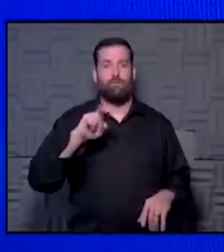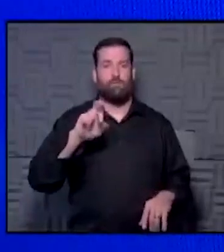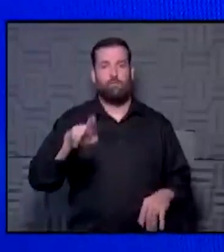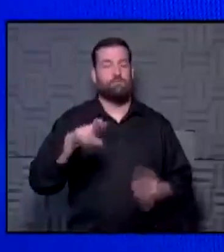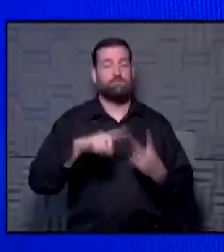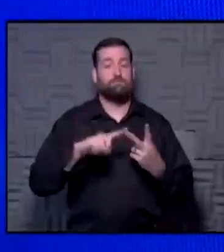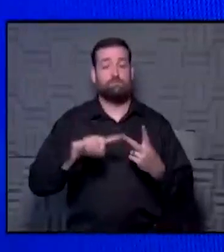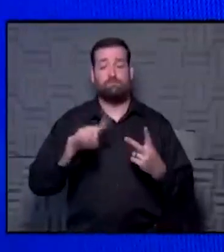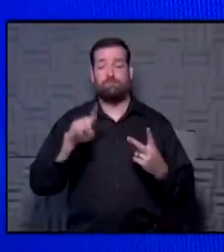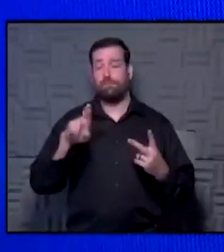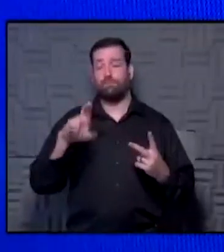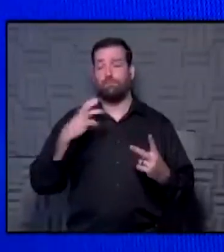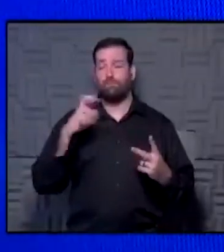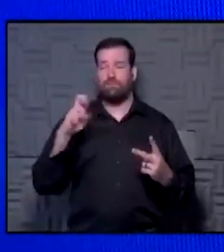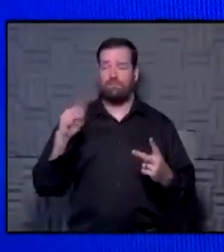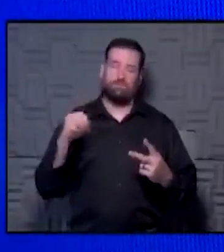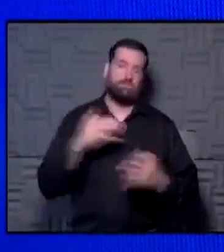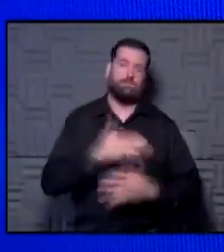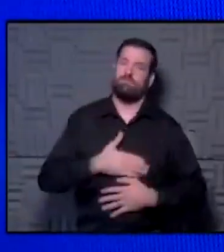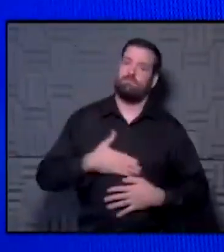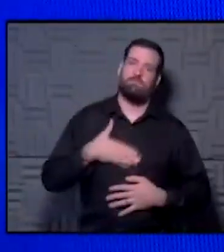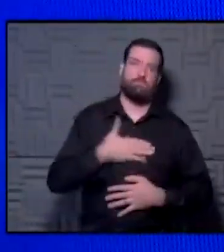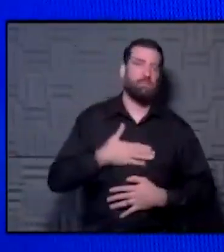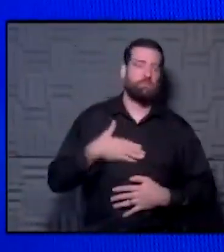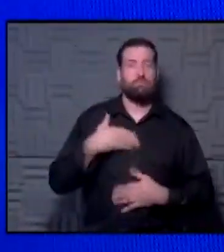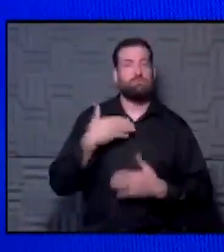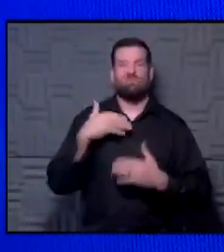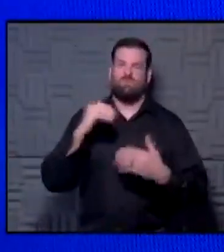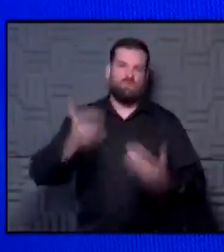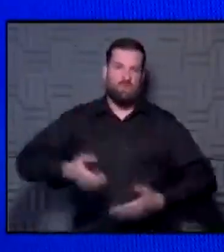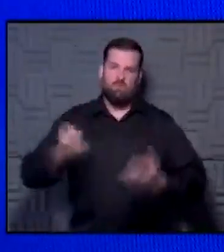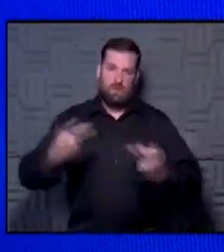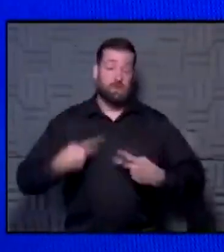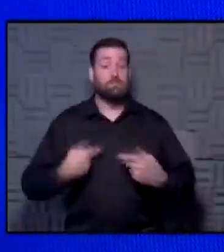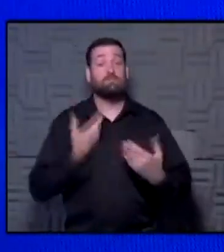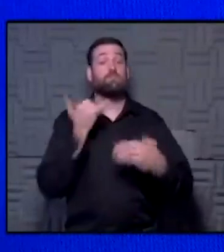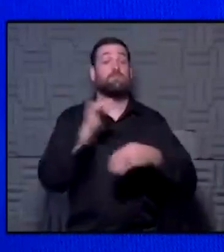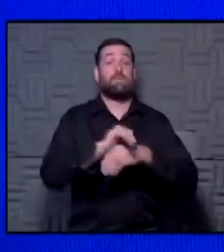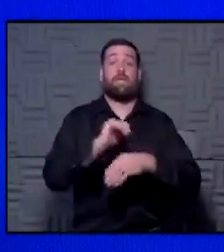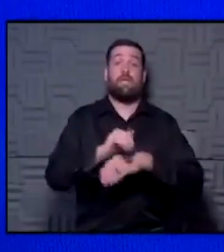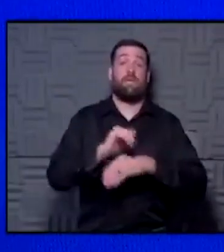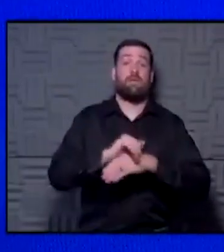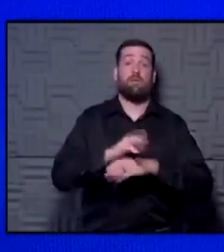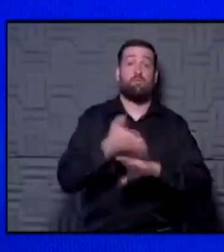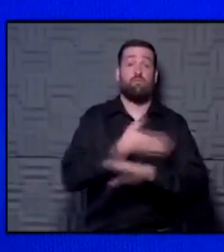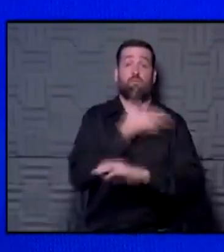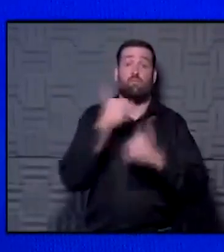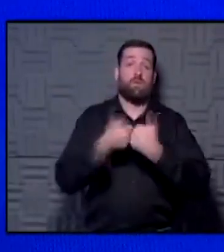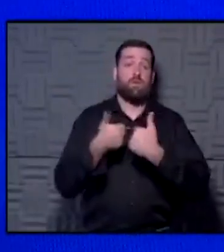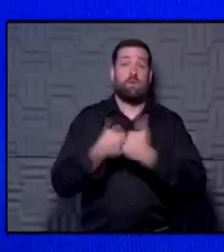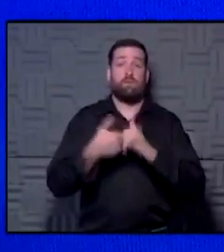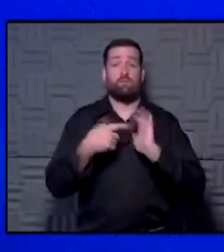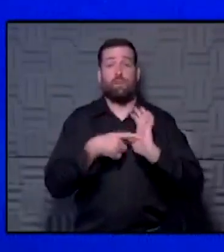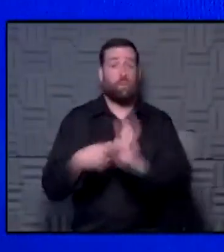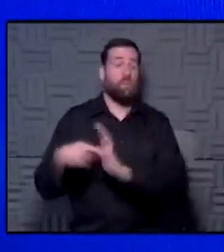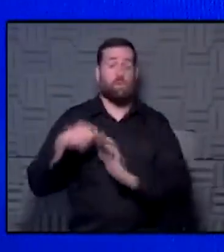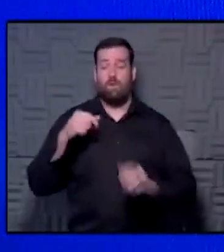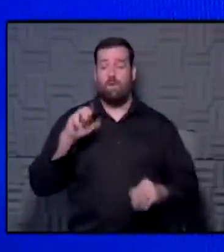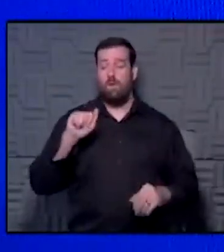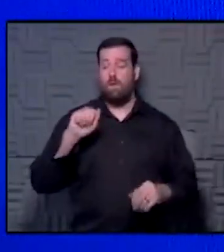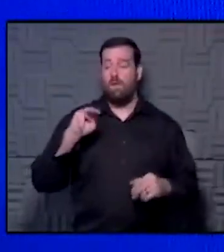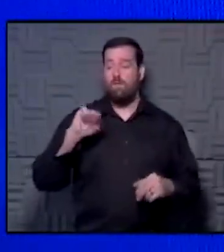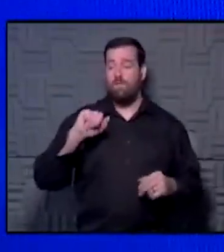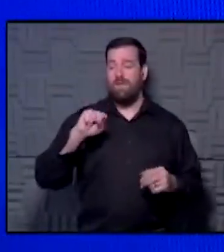for being with us today. Great job. Always welcome back. A reminder about tonight's pre-game show that's going to feature Amanda Gartner,